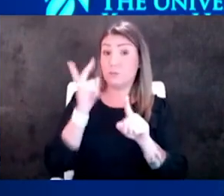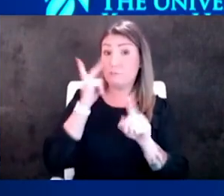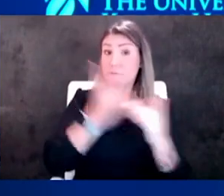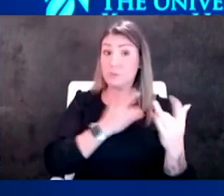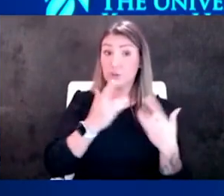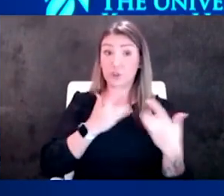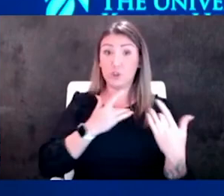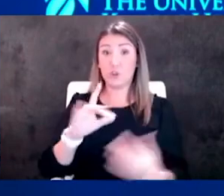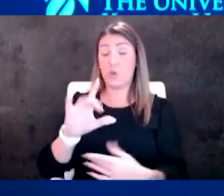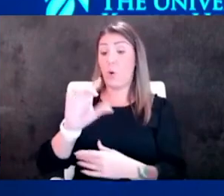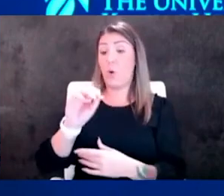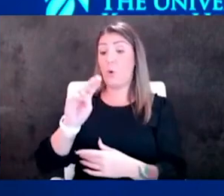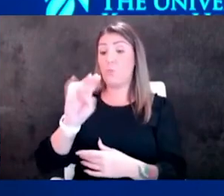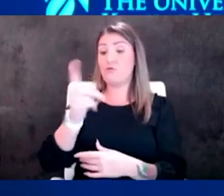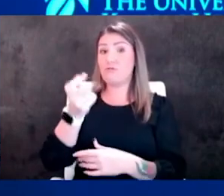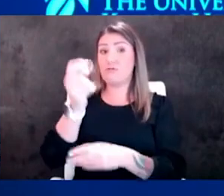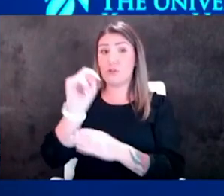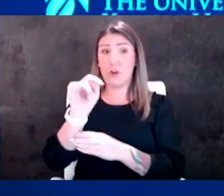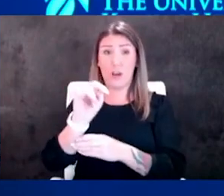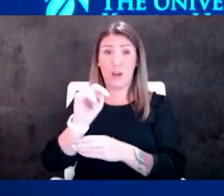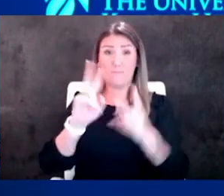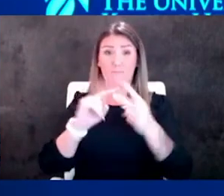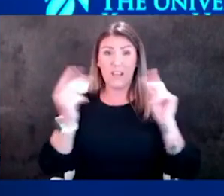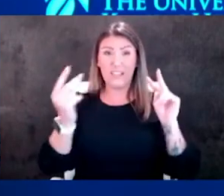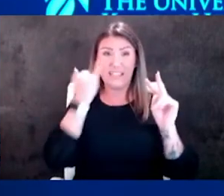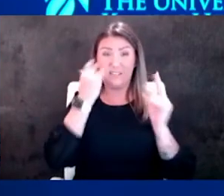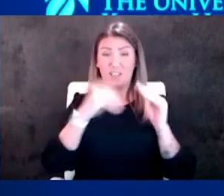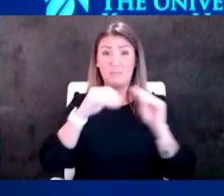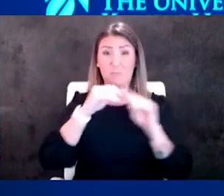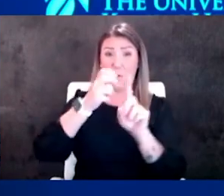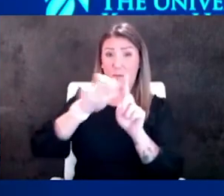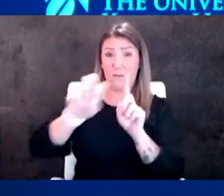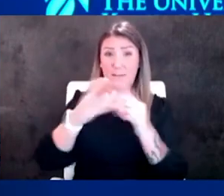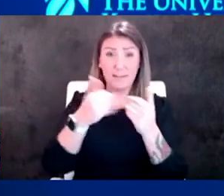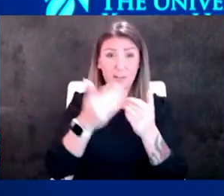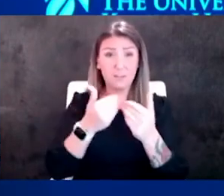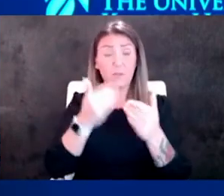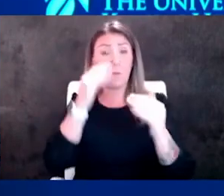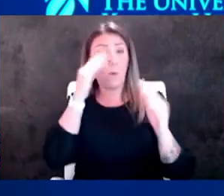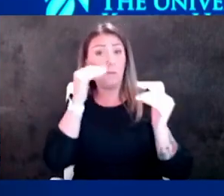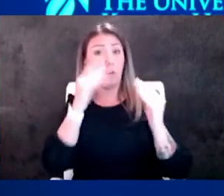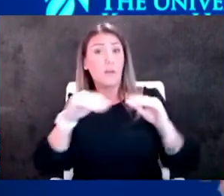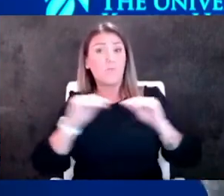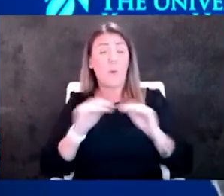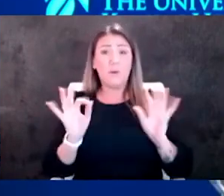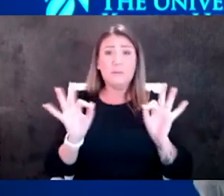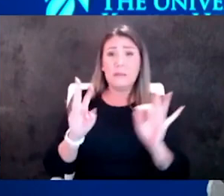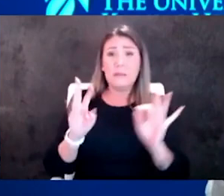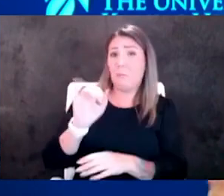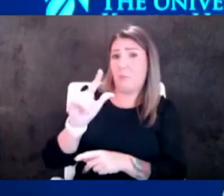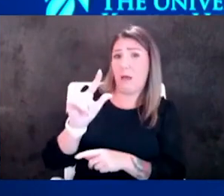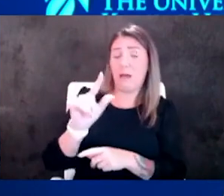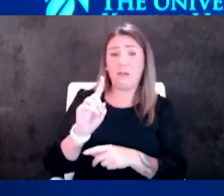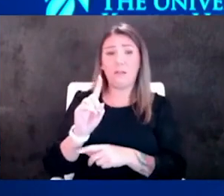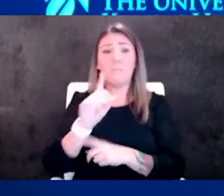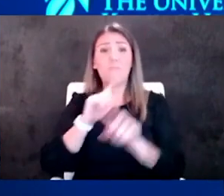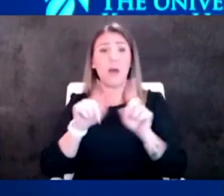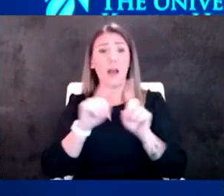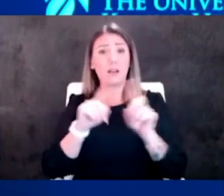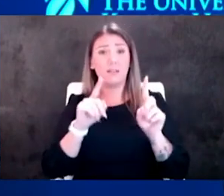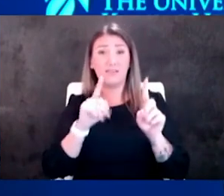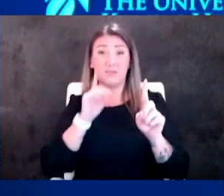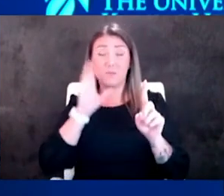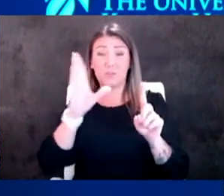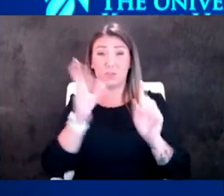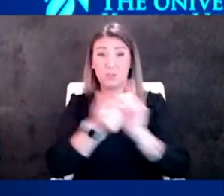which if indeed it is more transmissible we don't know that yet hopefully more mild we don't really know that yet but that's going to change our milieu a little bit